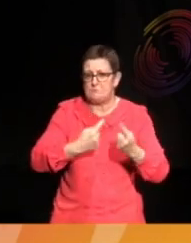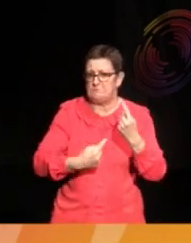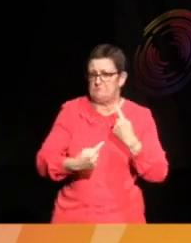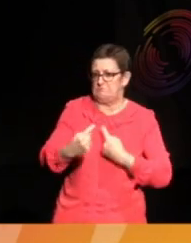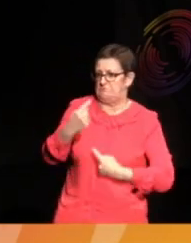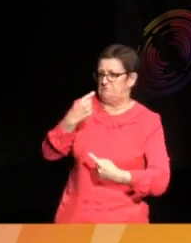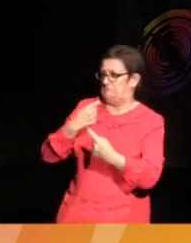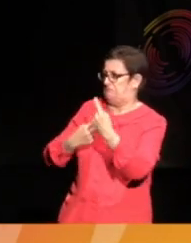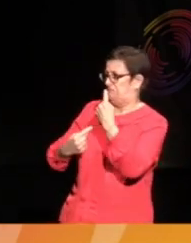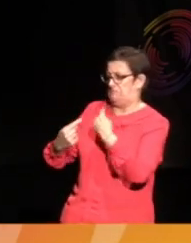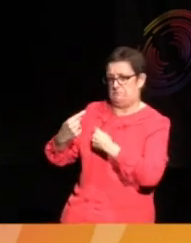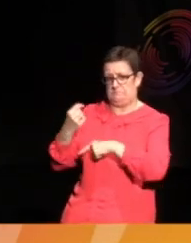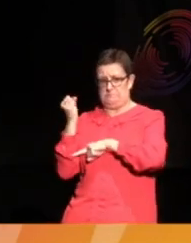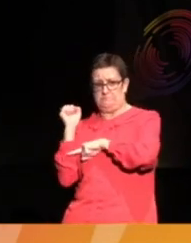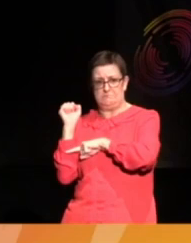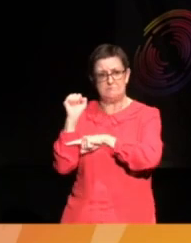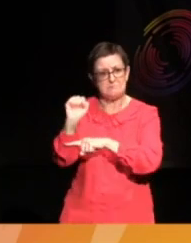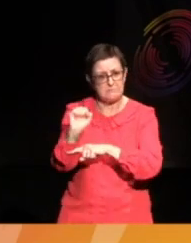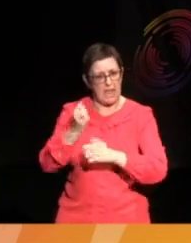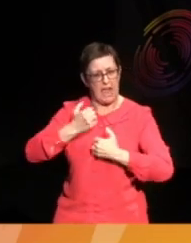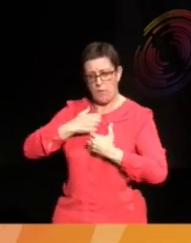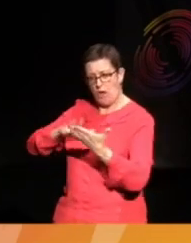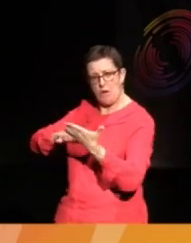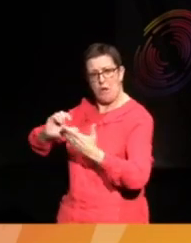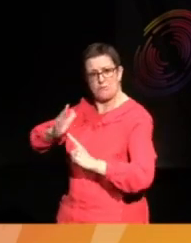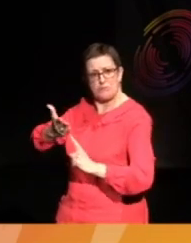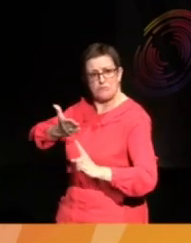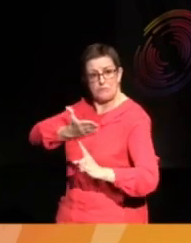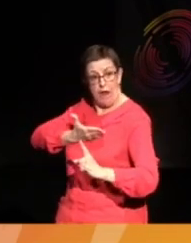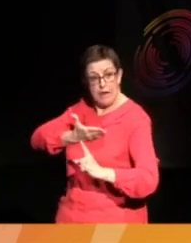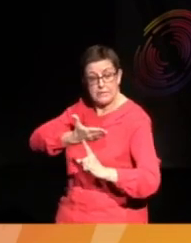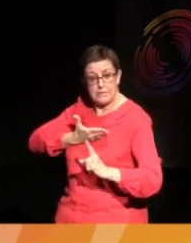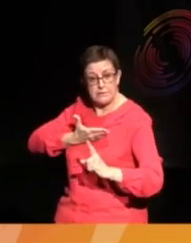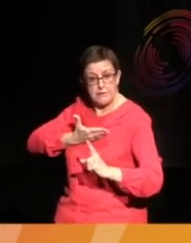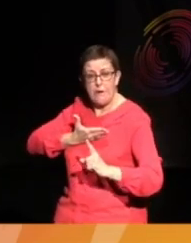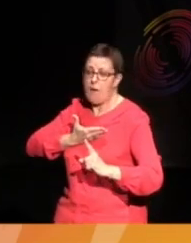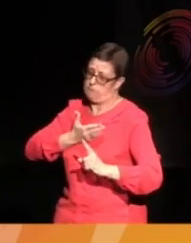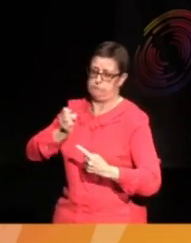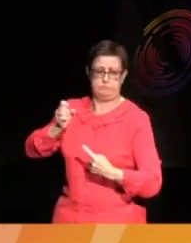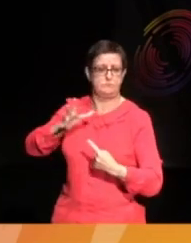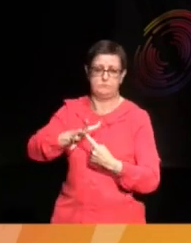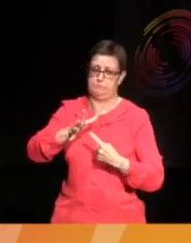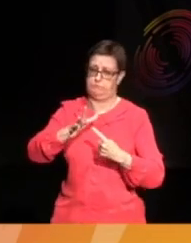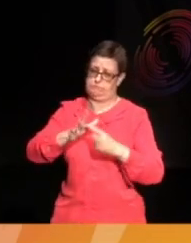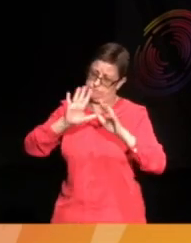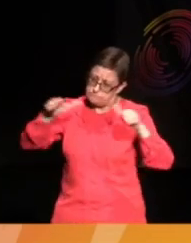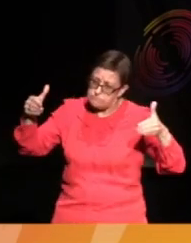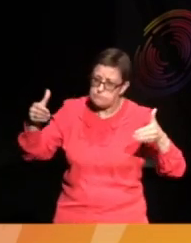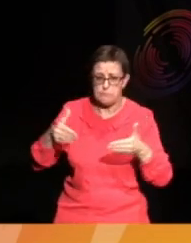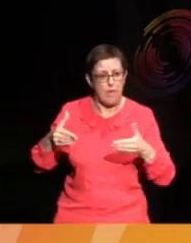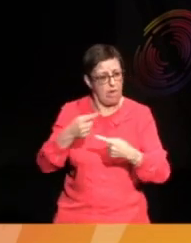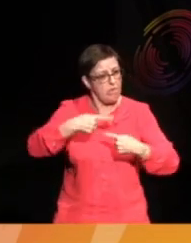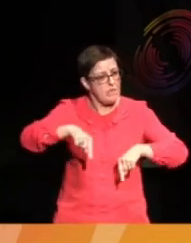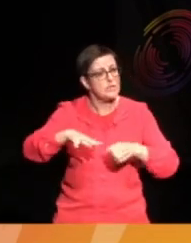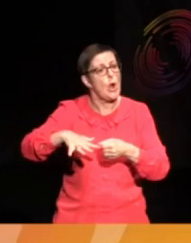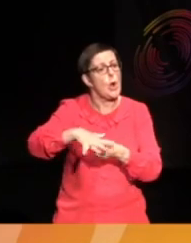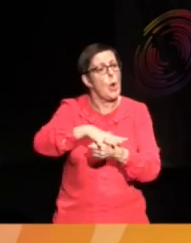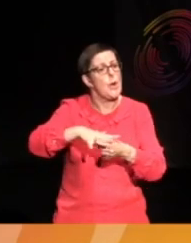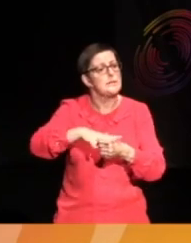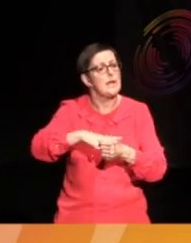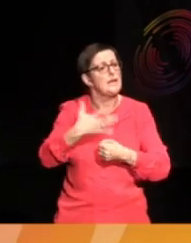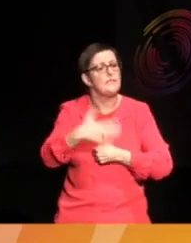the cultural rights of communities has arguably never been more important. And that's really the context for our